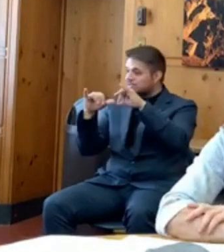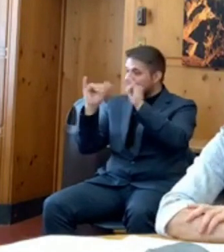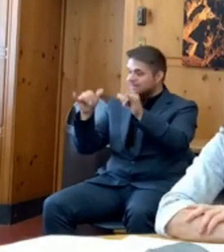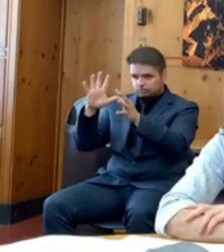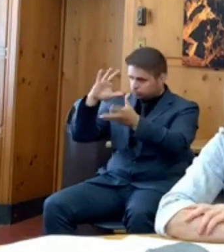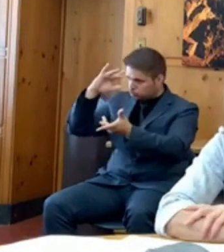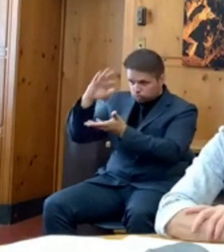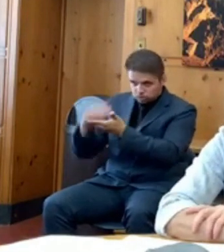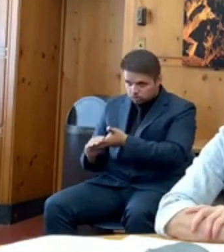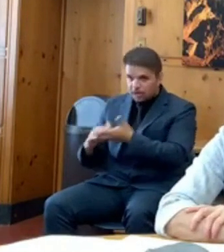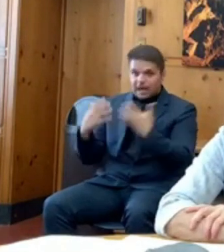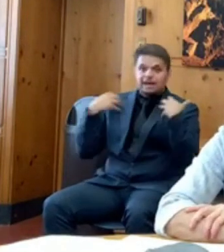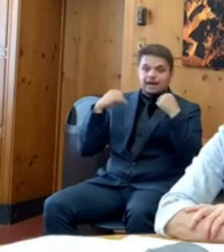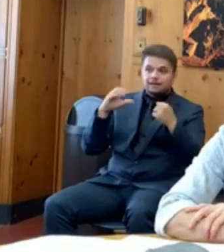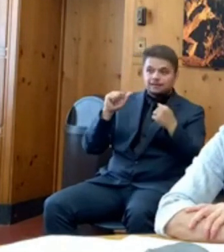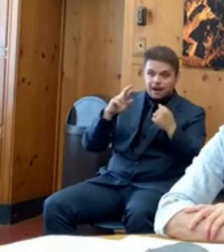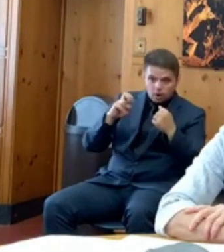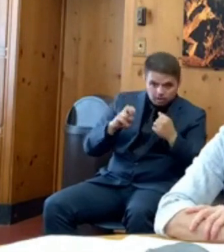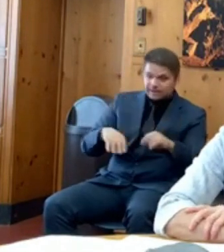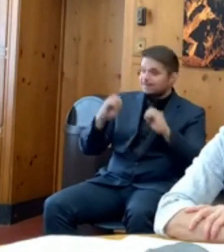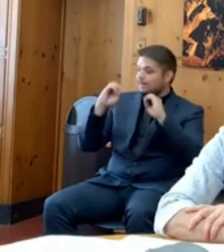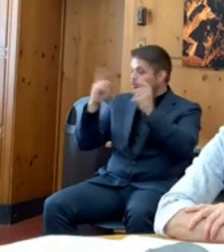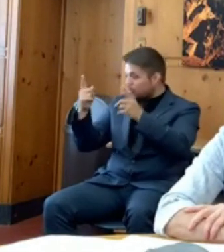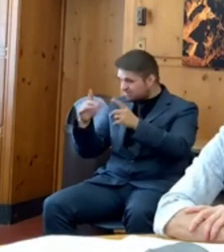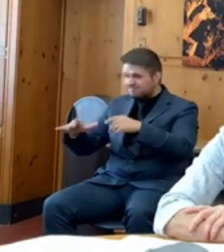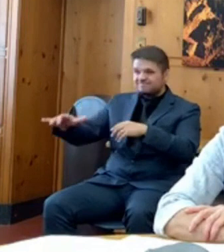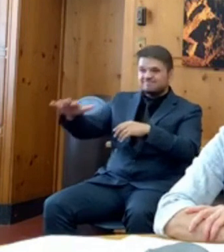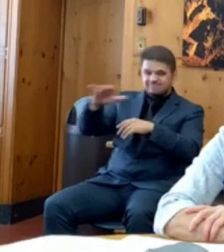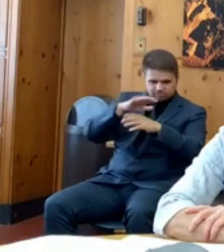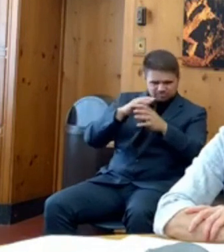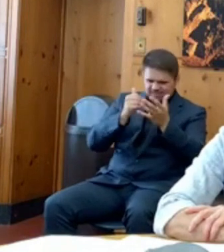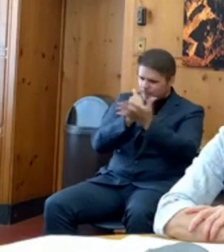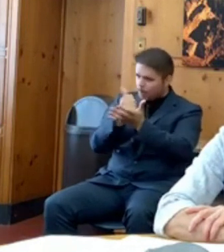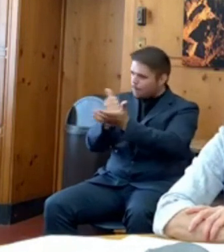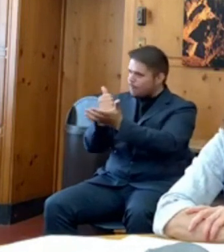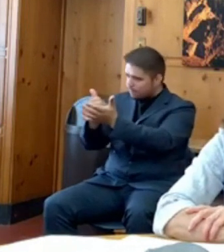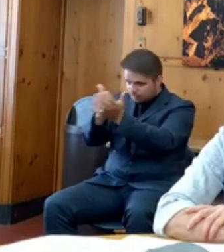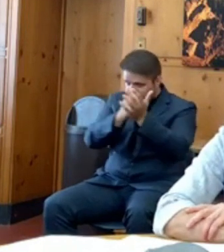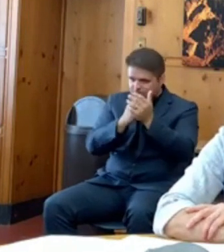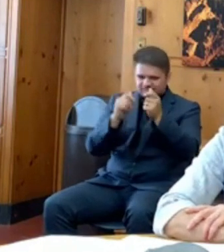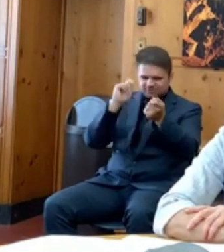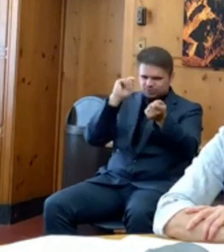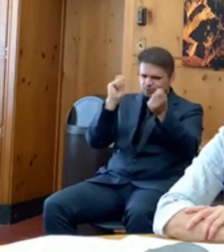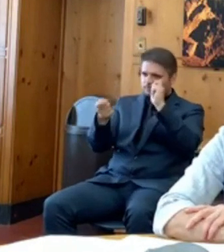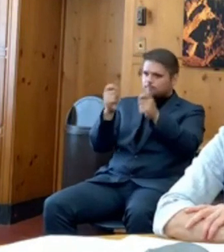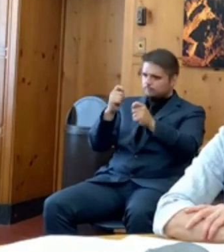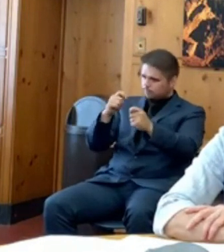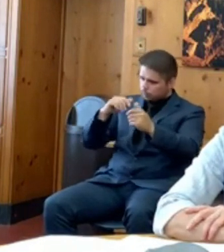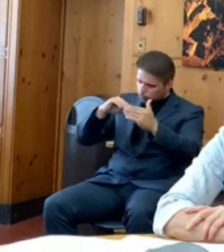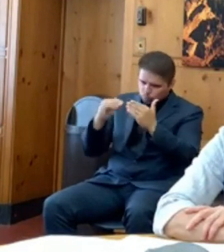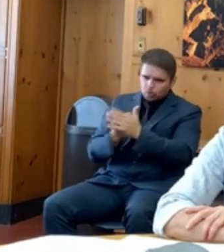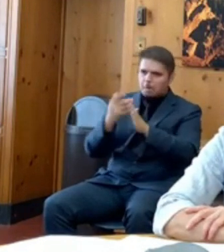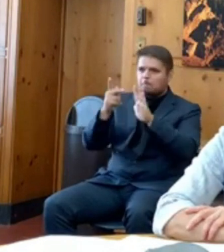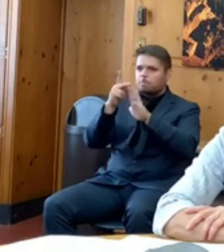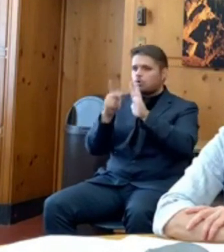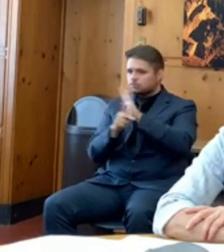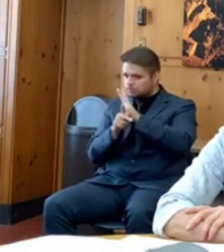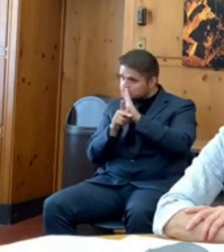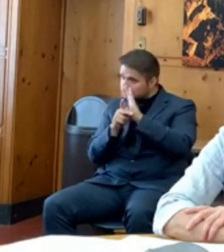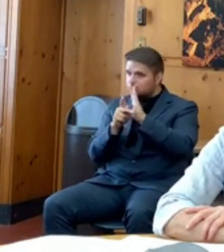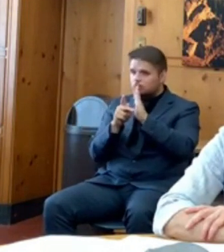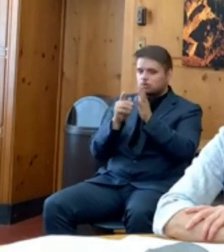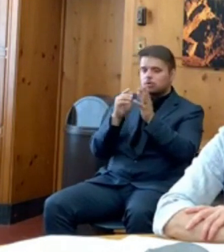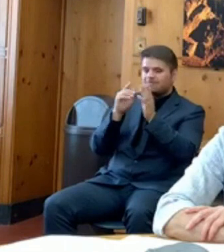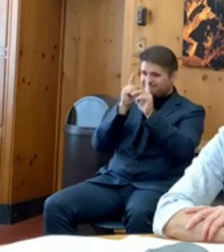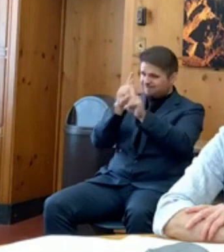system, and in our economic system, and work to eradicate adopt policies and work to eradicate racism in